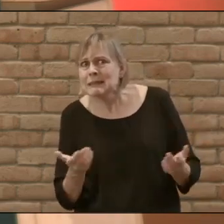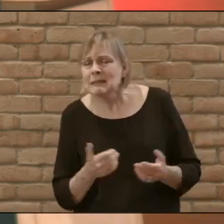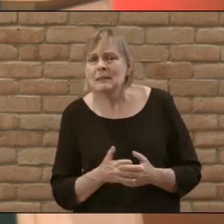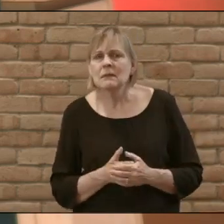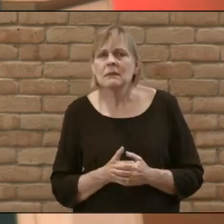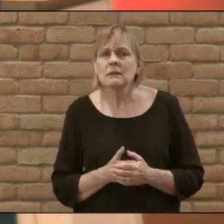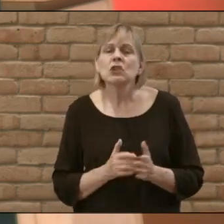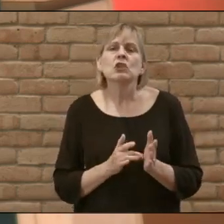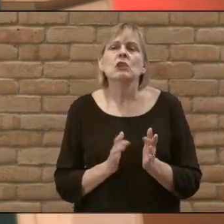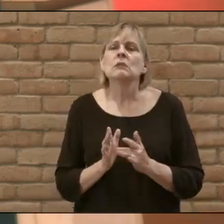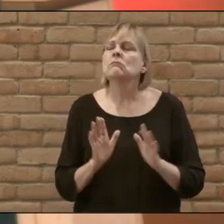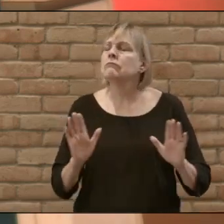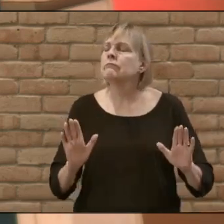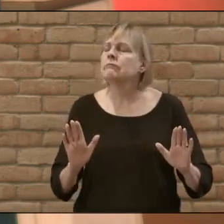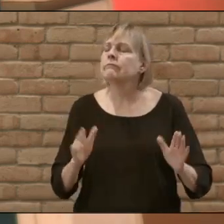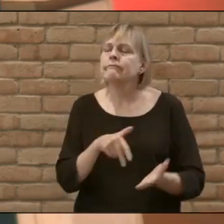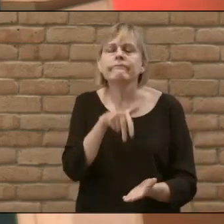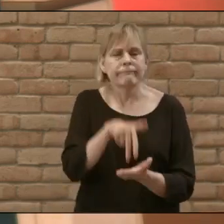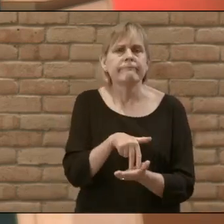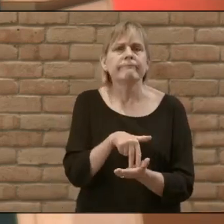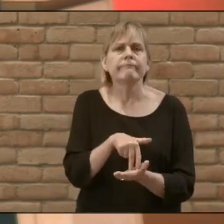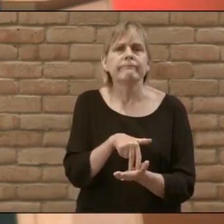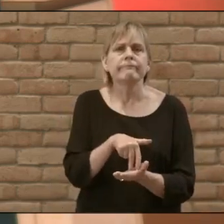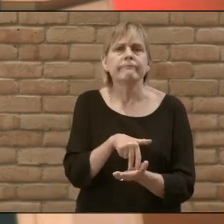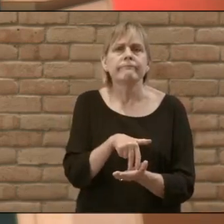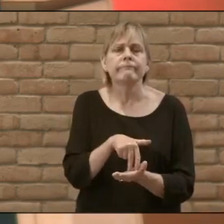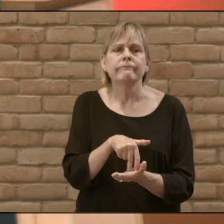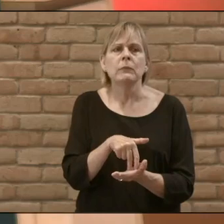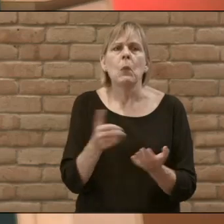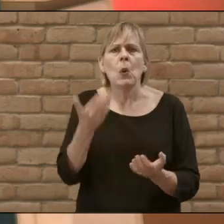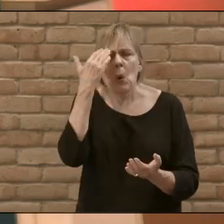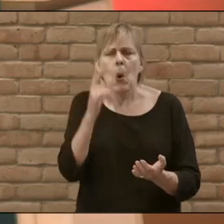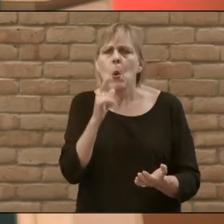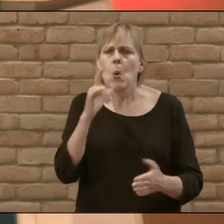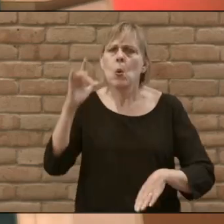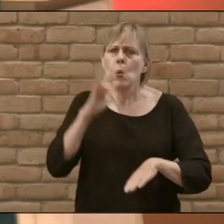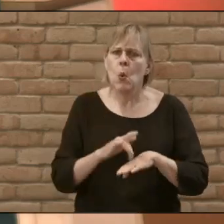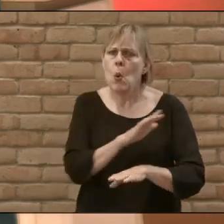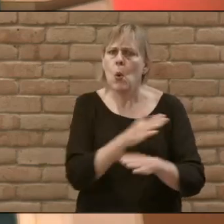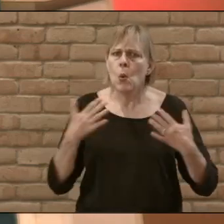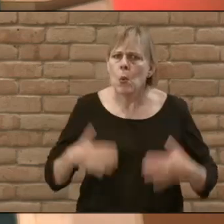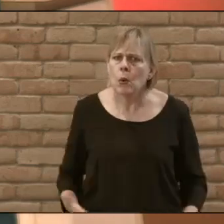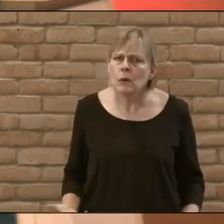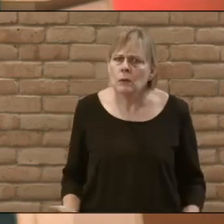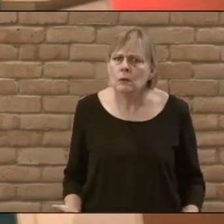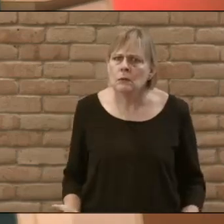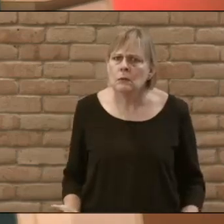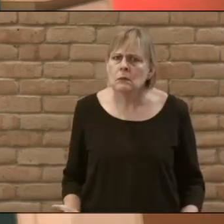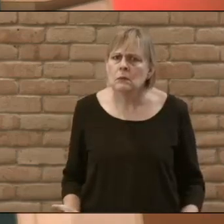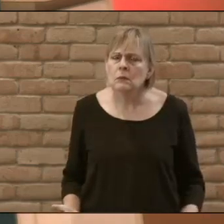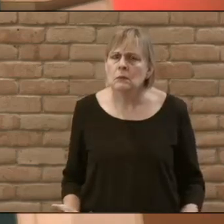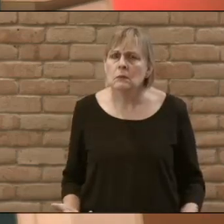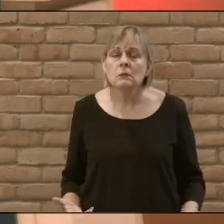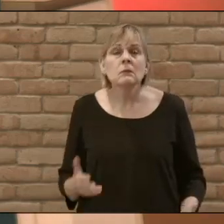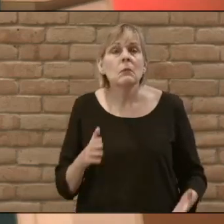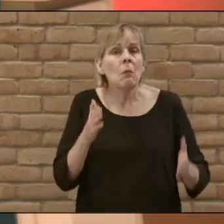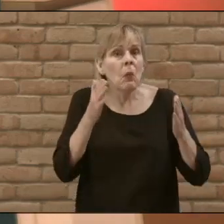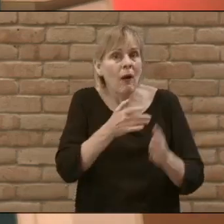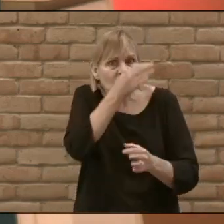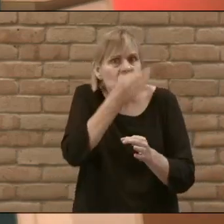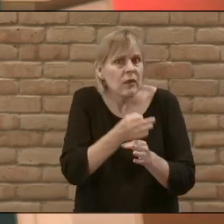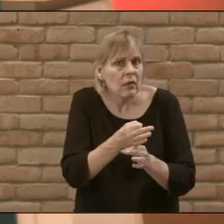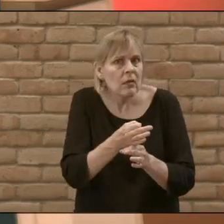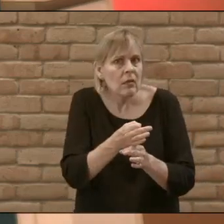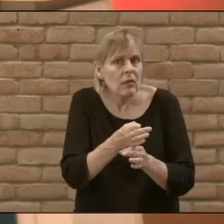but Jesus refuses to move and he insists on knowing who it was that touched him in faith that they would be